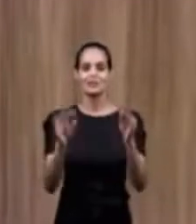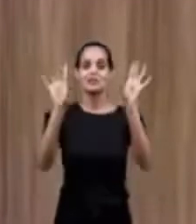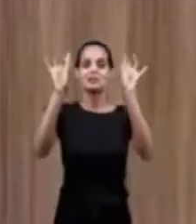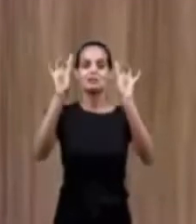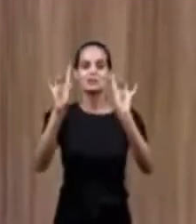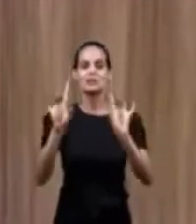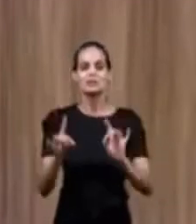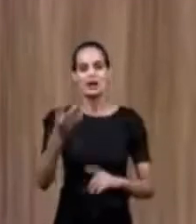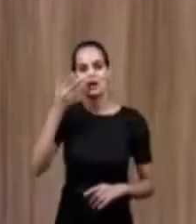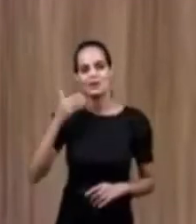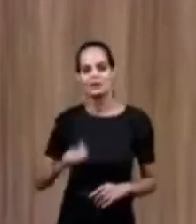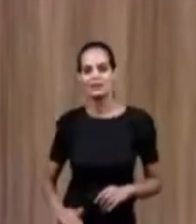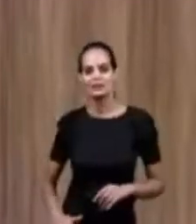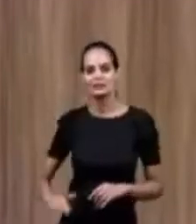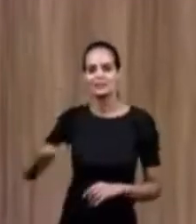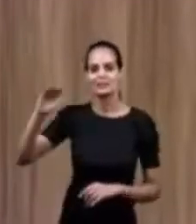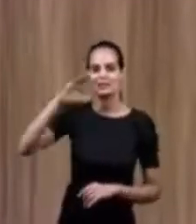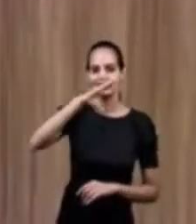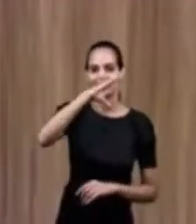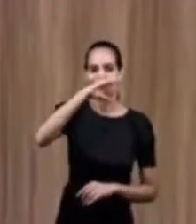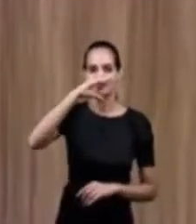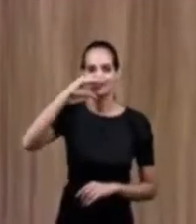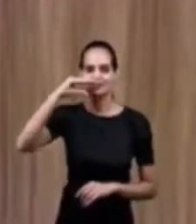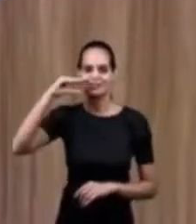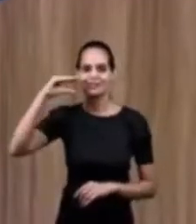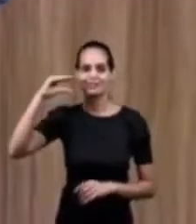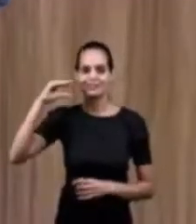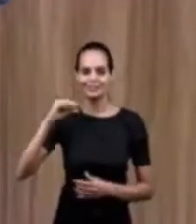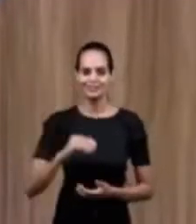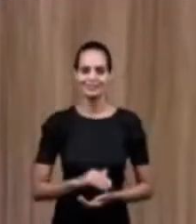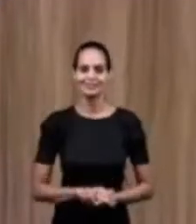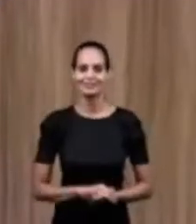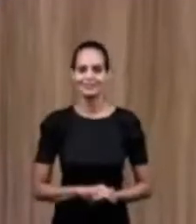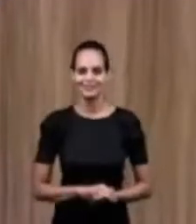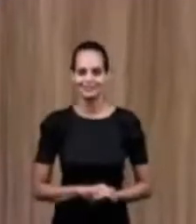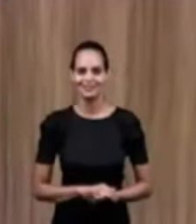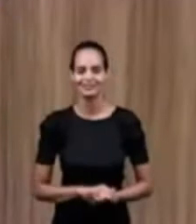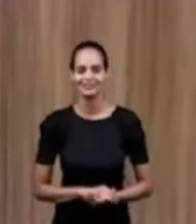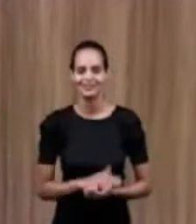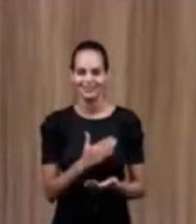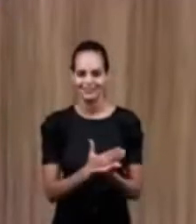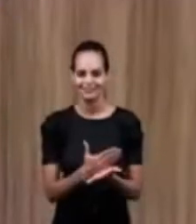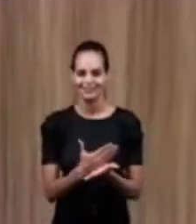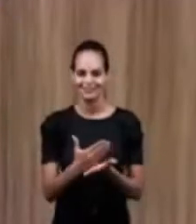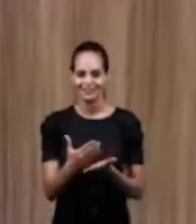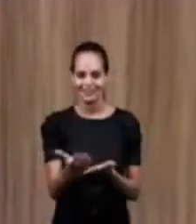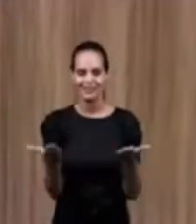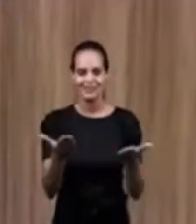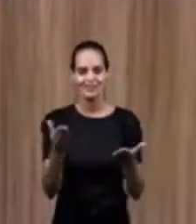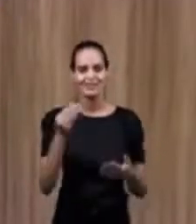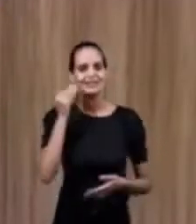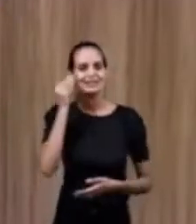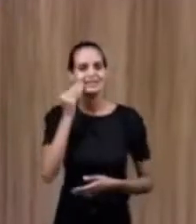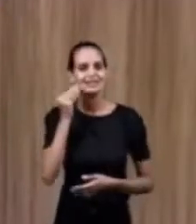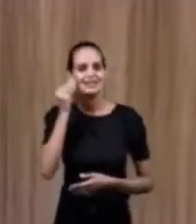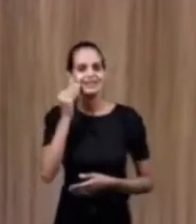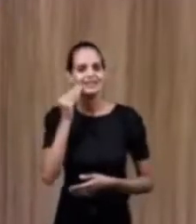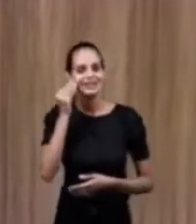Peace. Lord. all. Especially. To our children. To mediates. And adolescents. We will. Begin. Our.